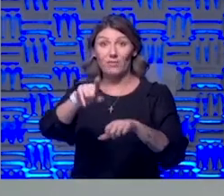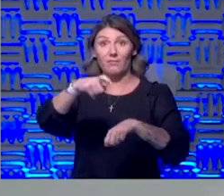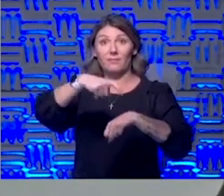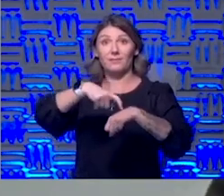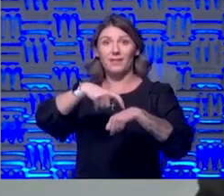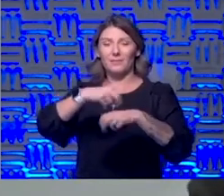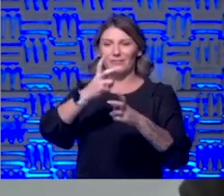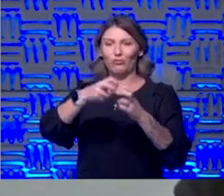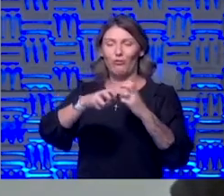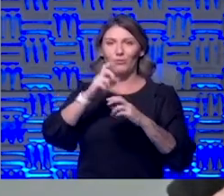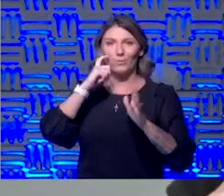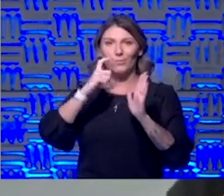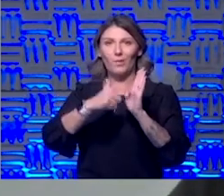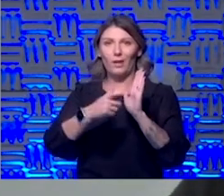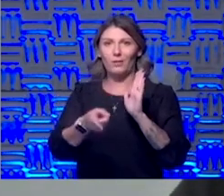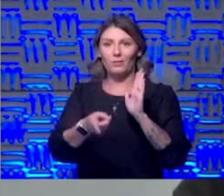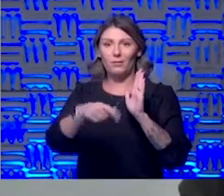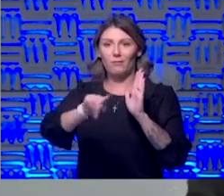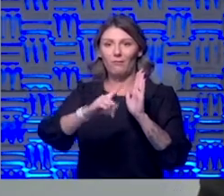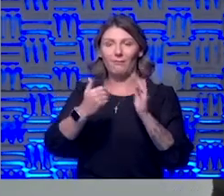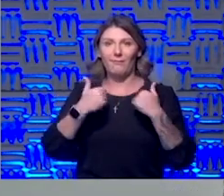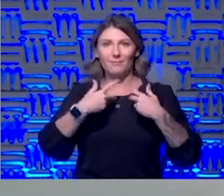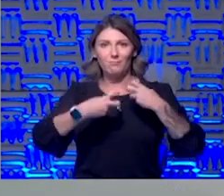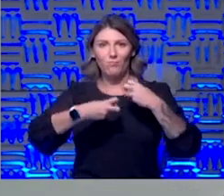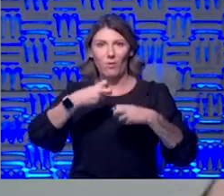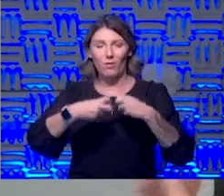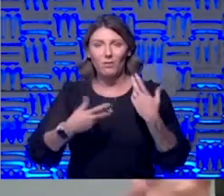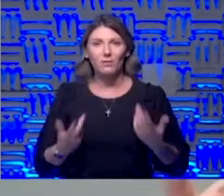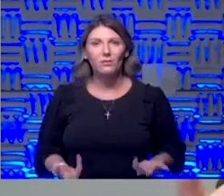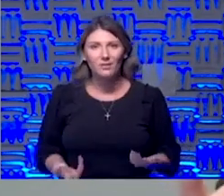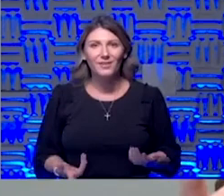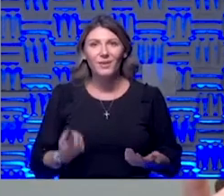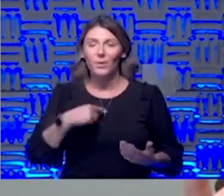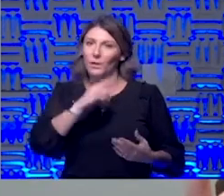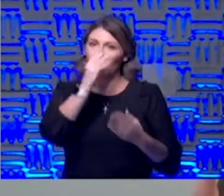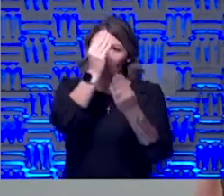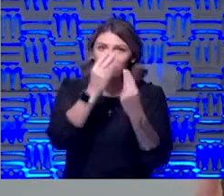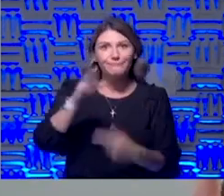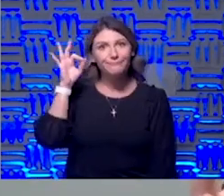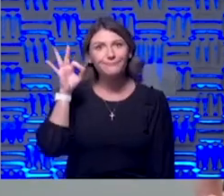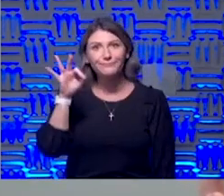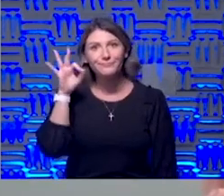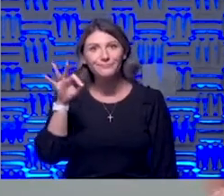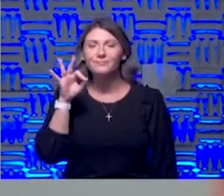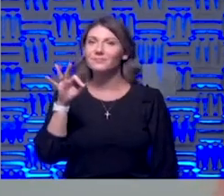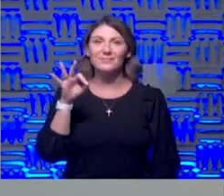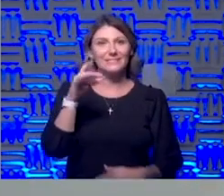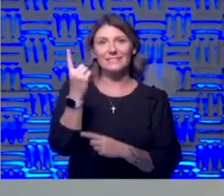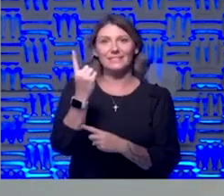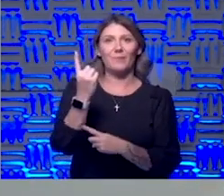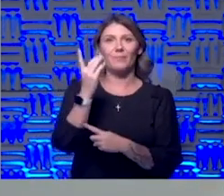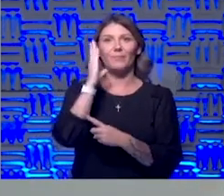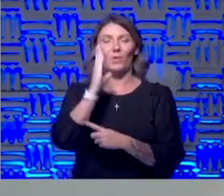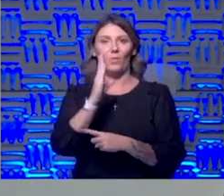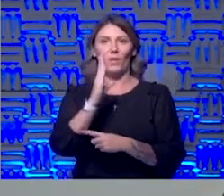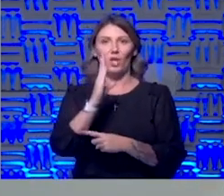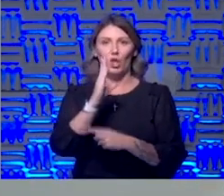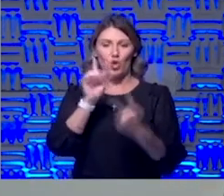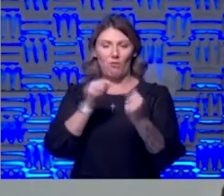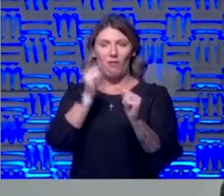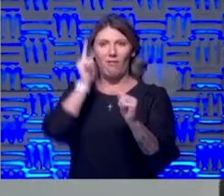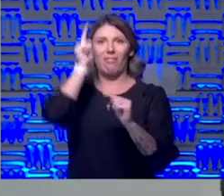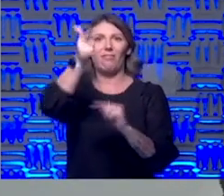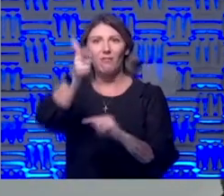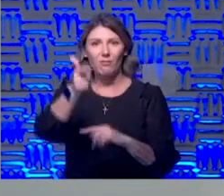it's hard for them to recognize that there's a problem and we can tell them all that we want that this is something that's going to be harmful to them in the